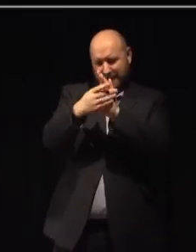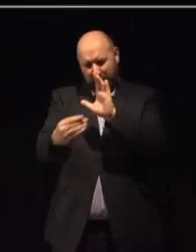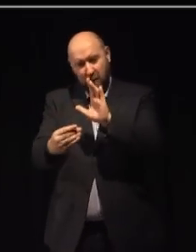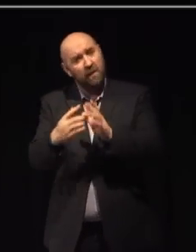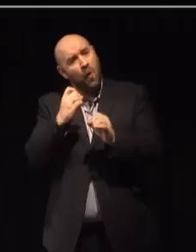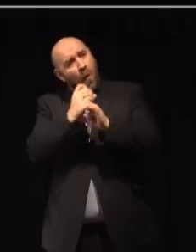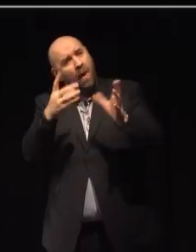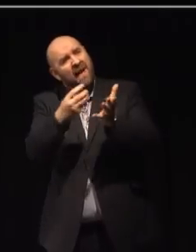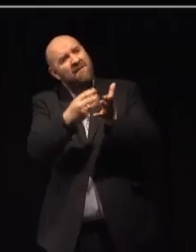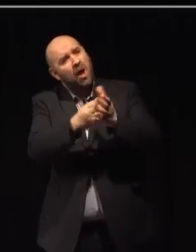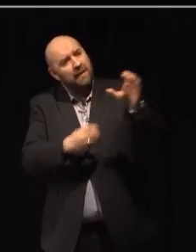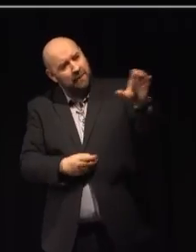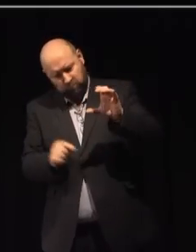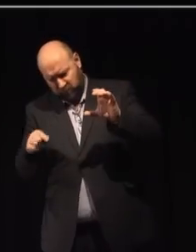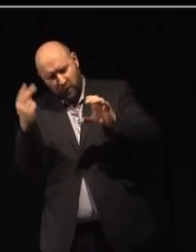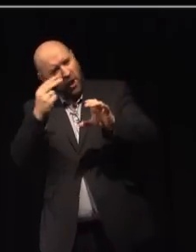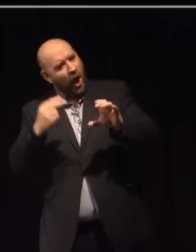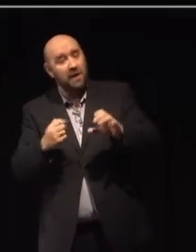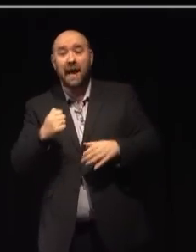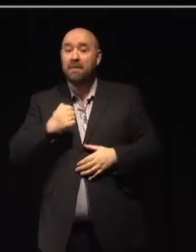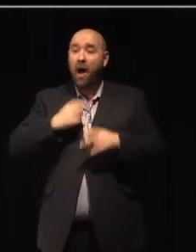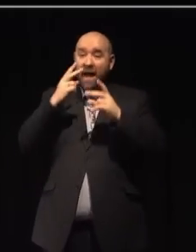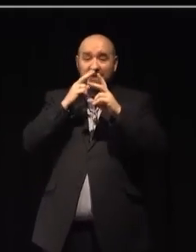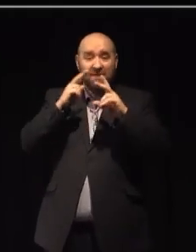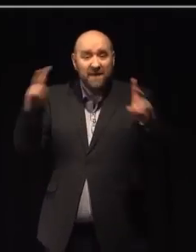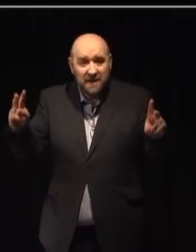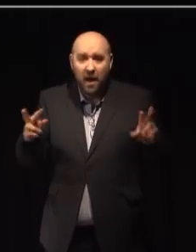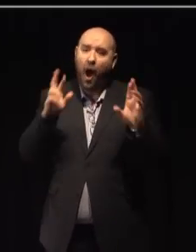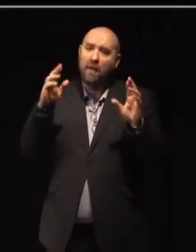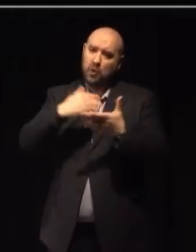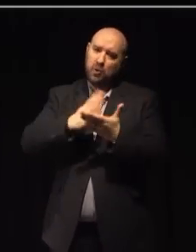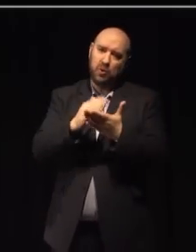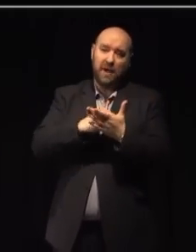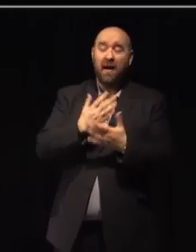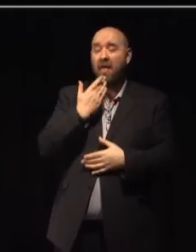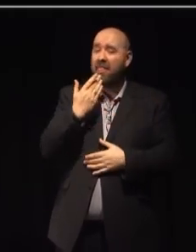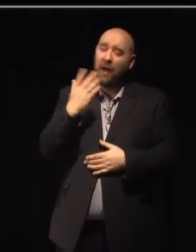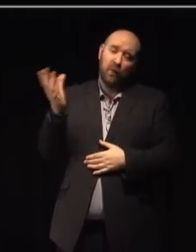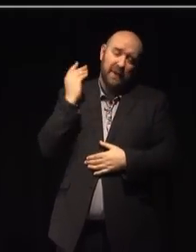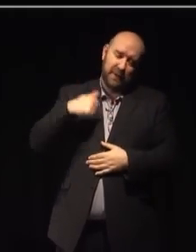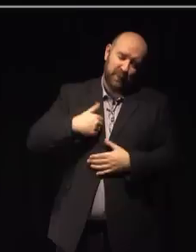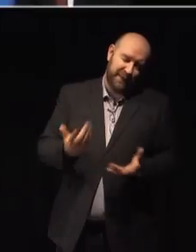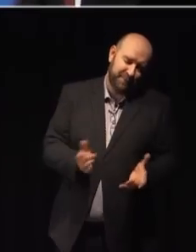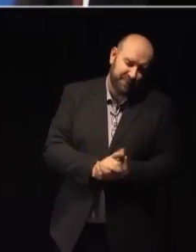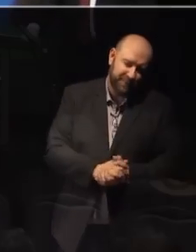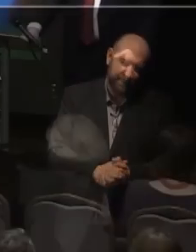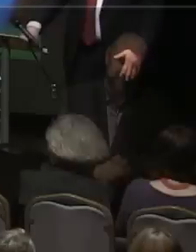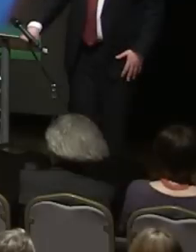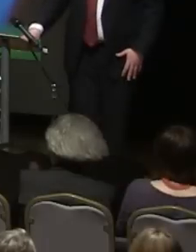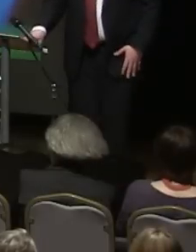of the Arts. That's my vision. I hope that you share it. Thank you for listening. you